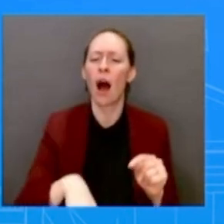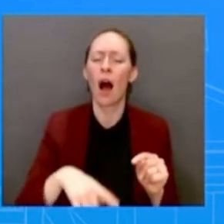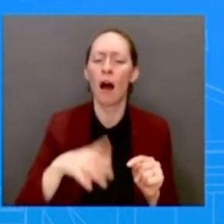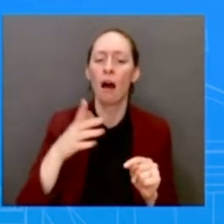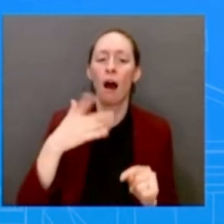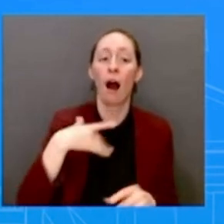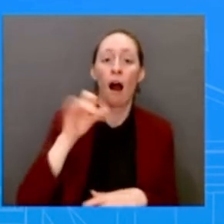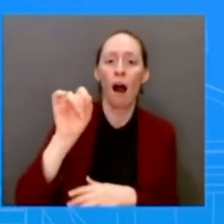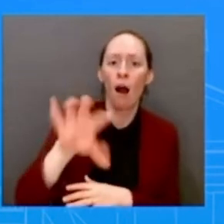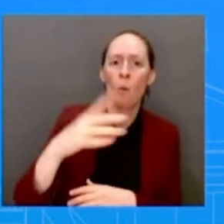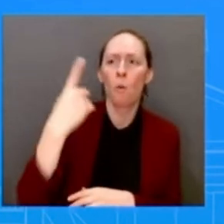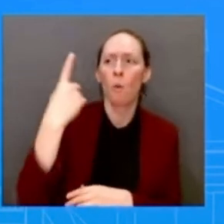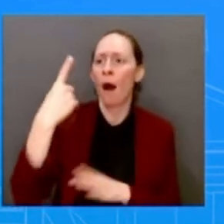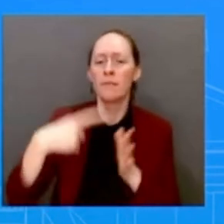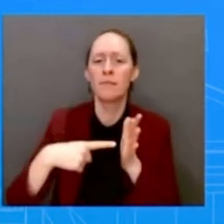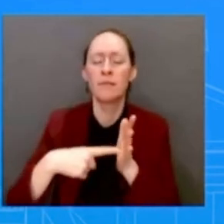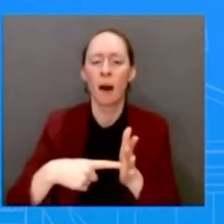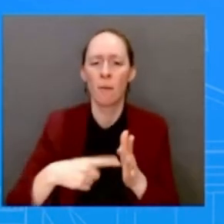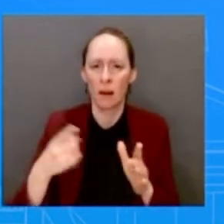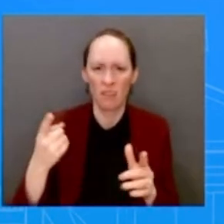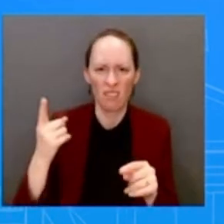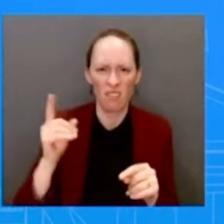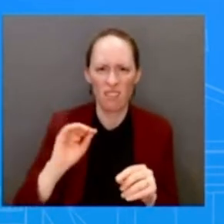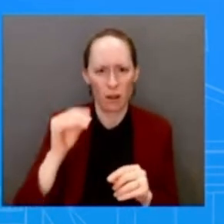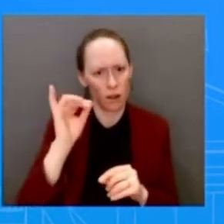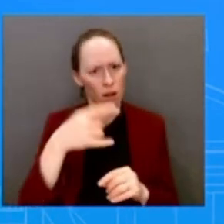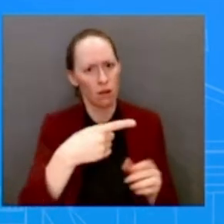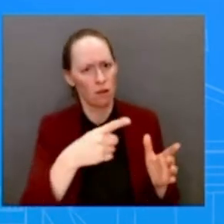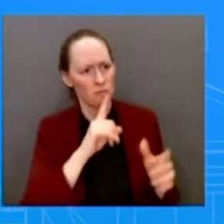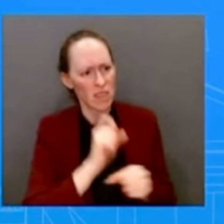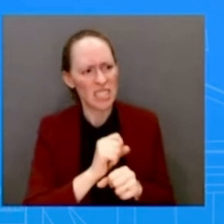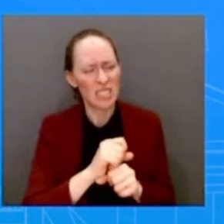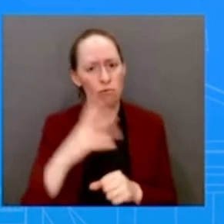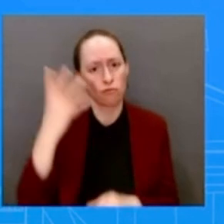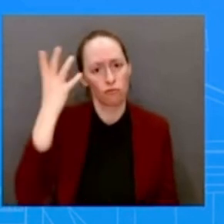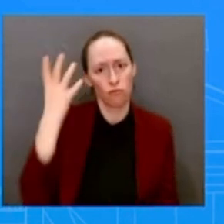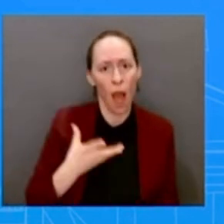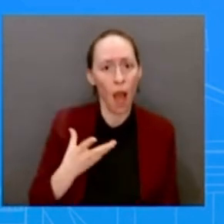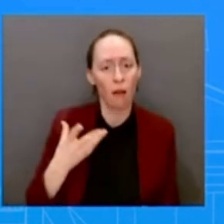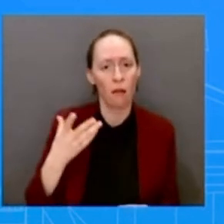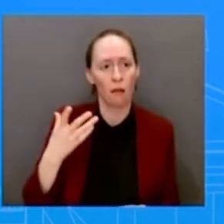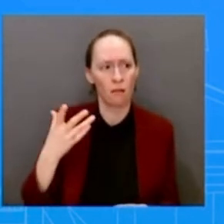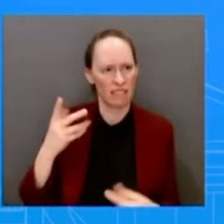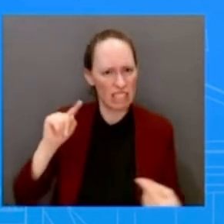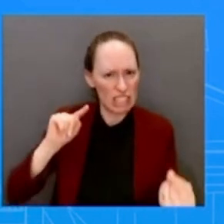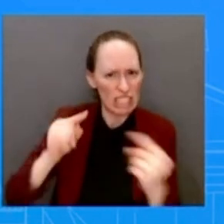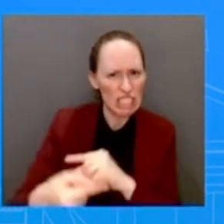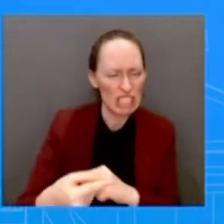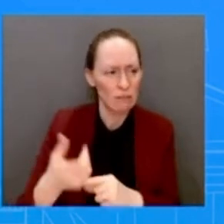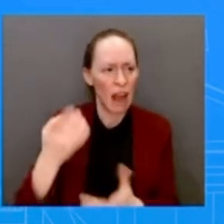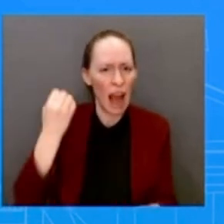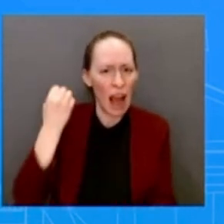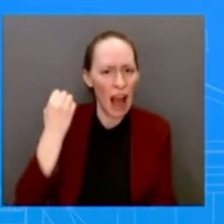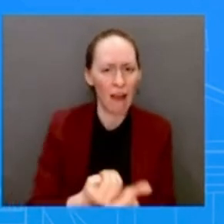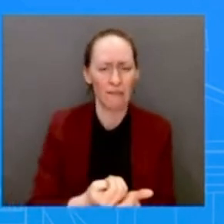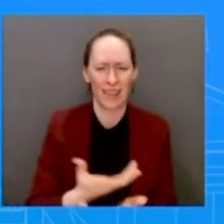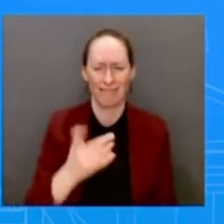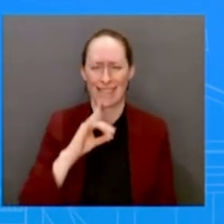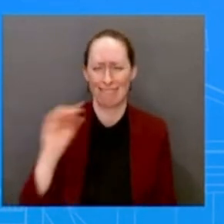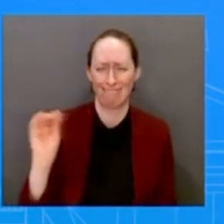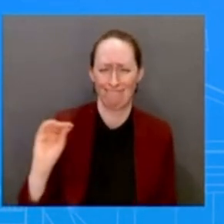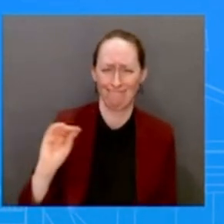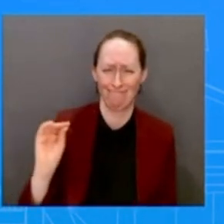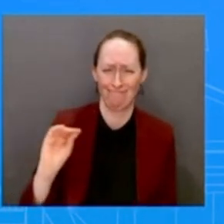in public spaces are a problem. He hasn't. He hasn't laid that out at all on why this is an issue for American people.